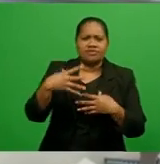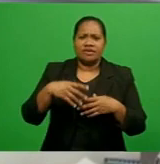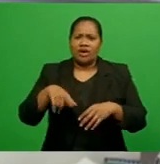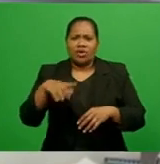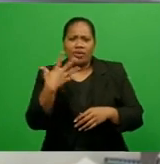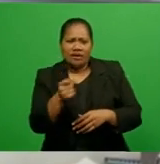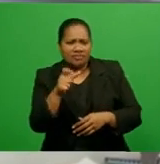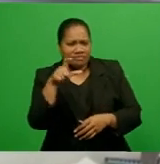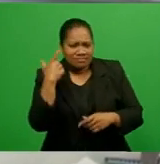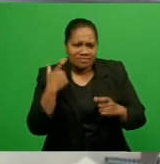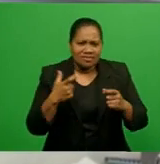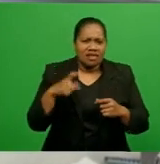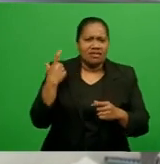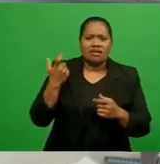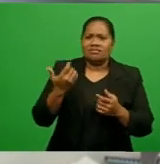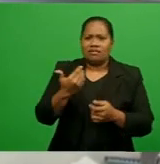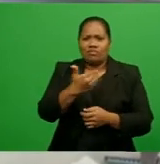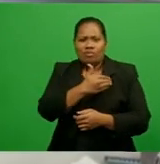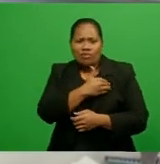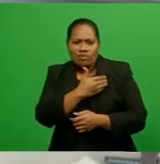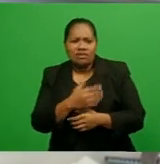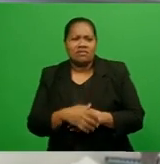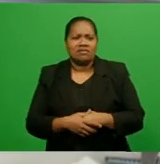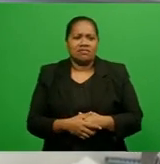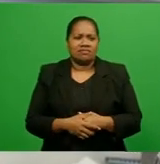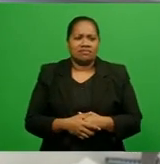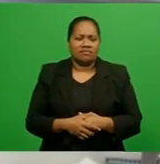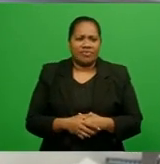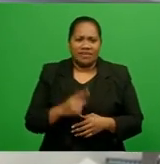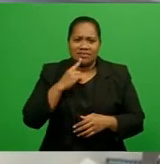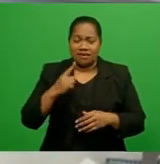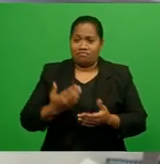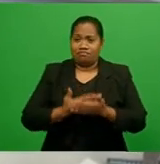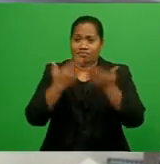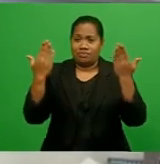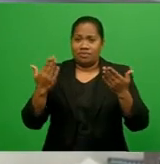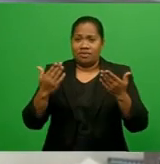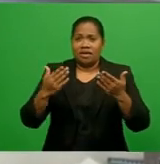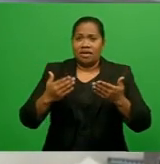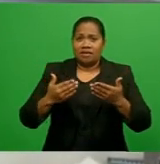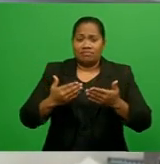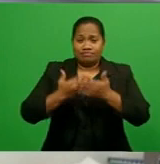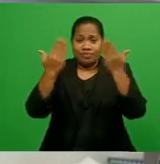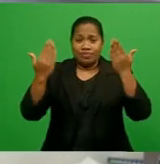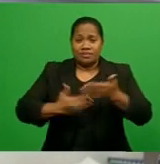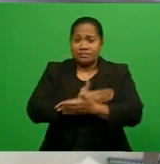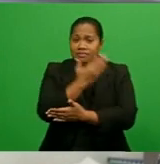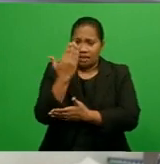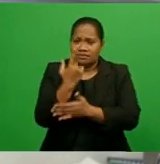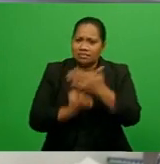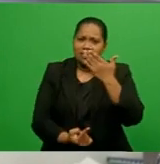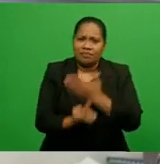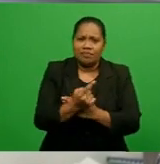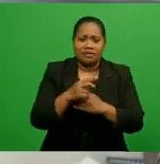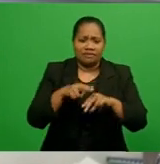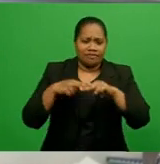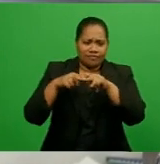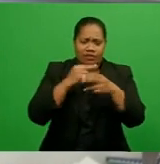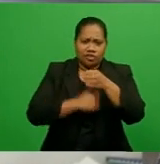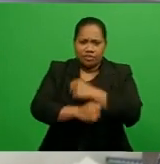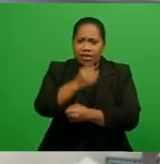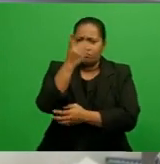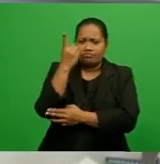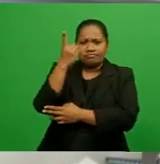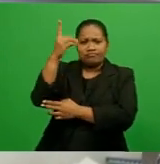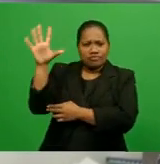they would be told in the morning that something big is coming. Fiji is going to be an independent nation. So it